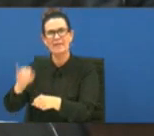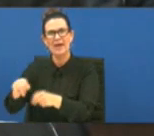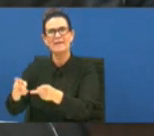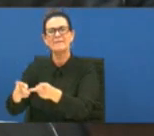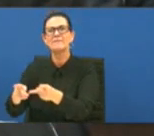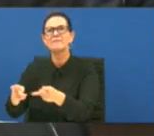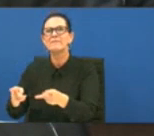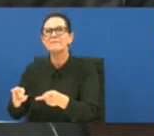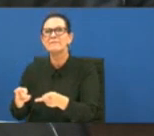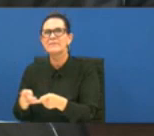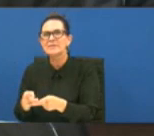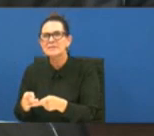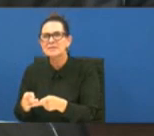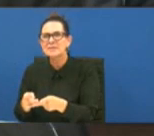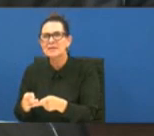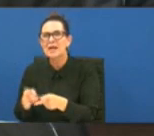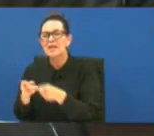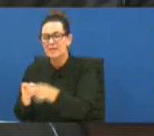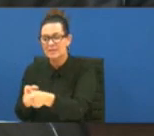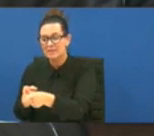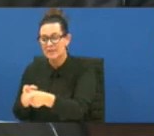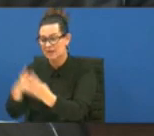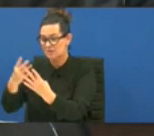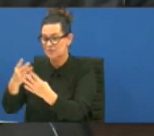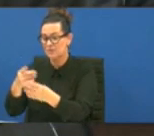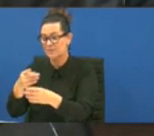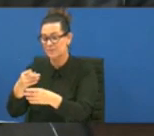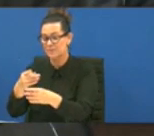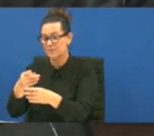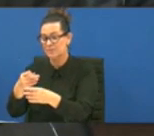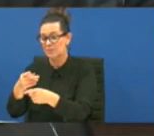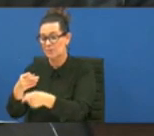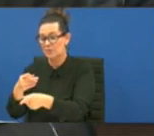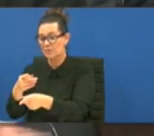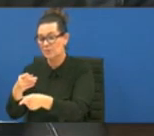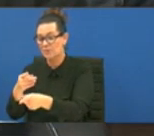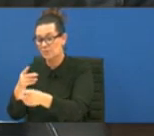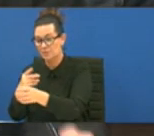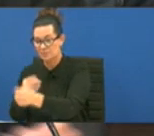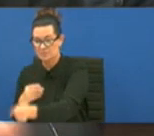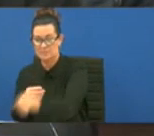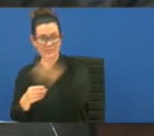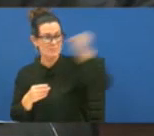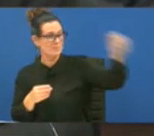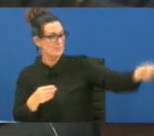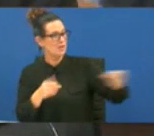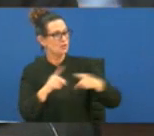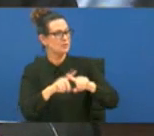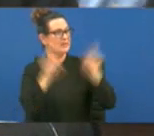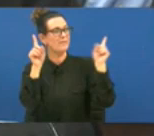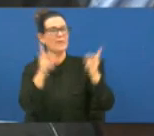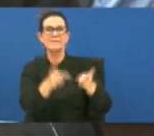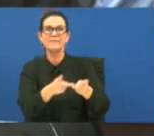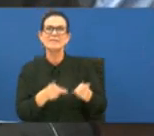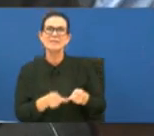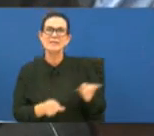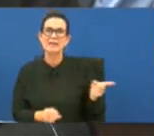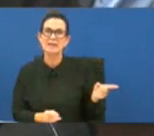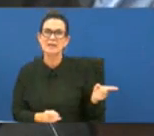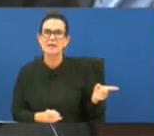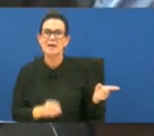somewhere they will go somewhere else and then we'll pay to take care of that other facility i guess wherever they go